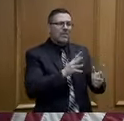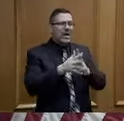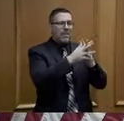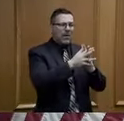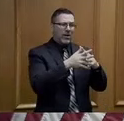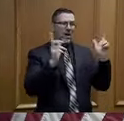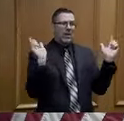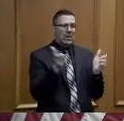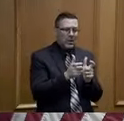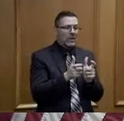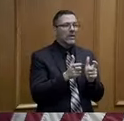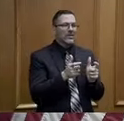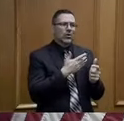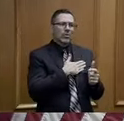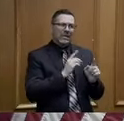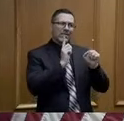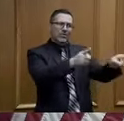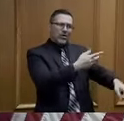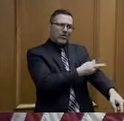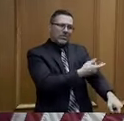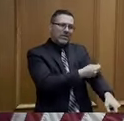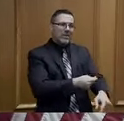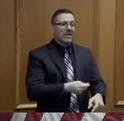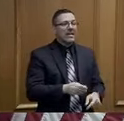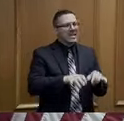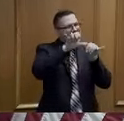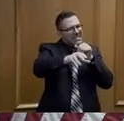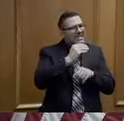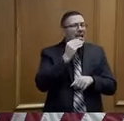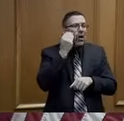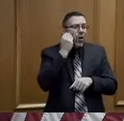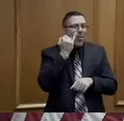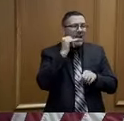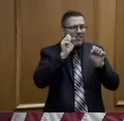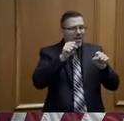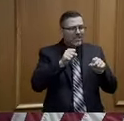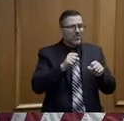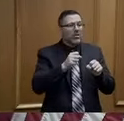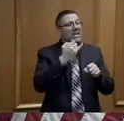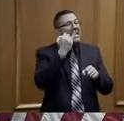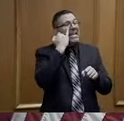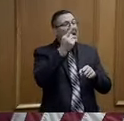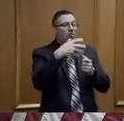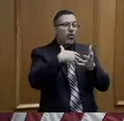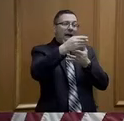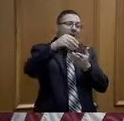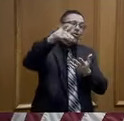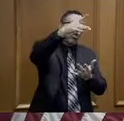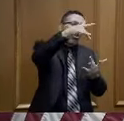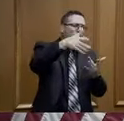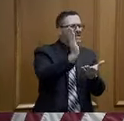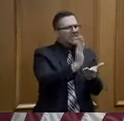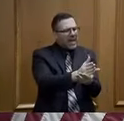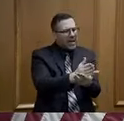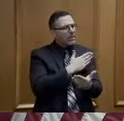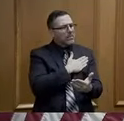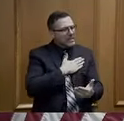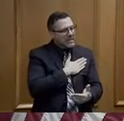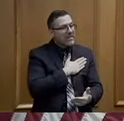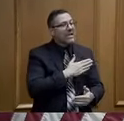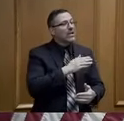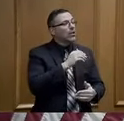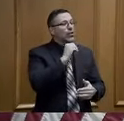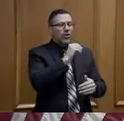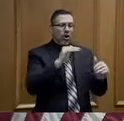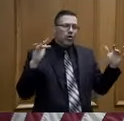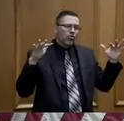Tennesseans to stay home if they can stay home. Quit going out if you don't have to go out. Don't gather with people